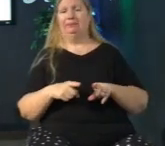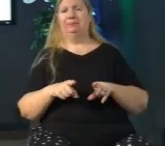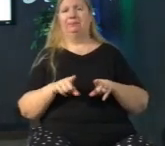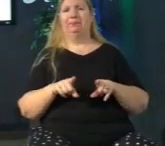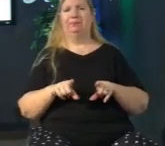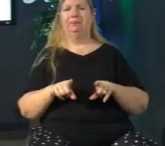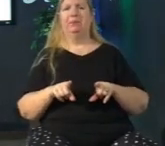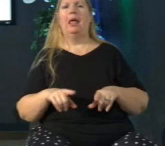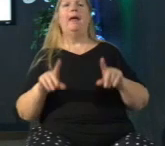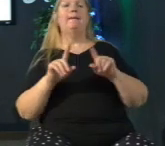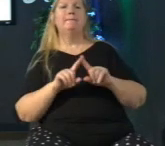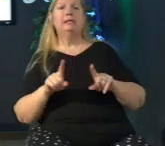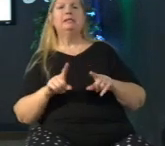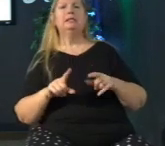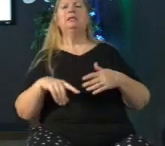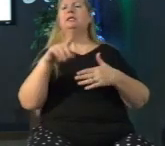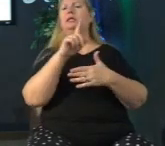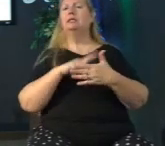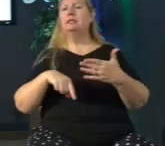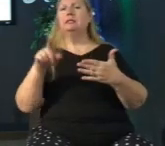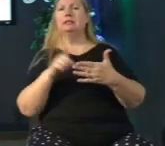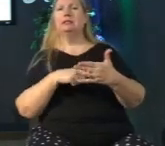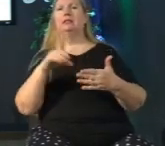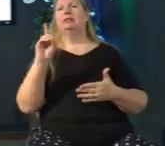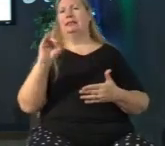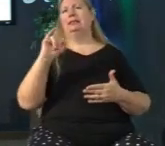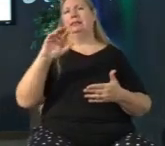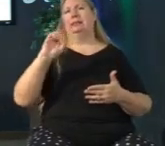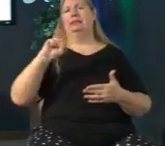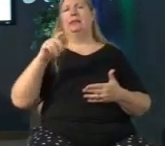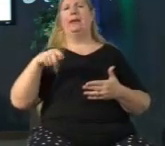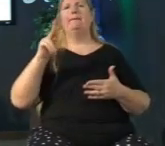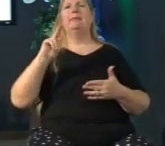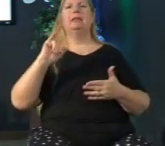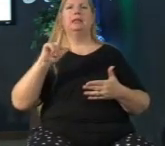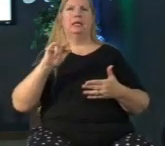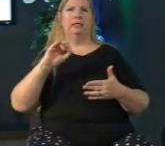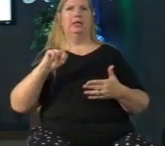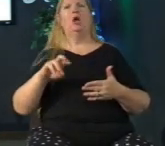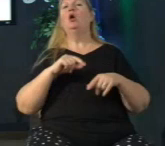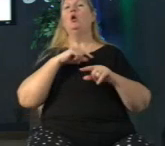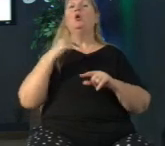but discipline is the positive side of that we all need to be disciplined